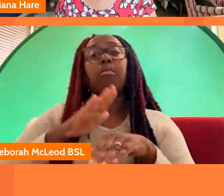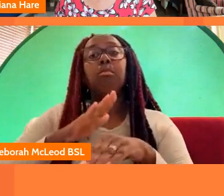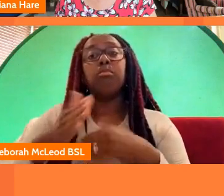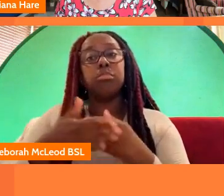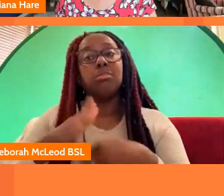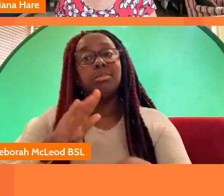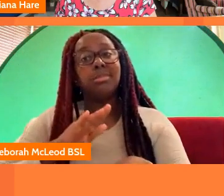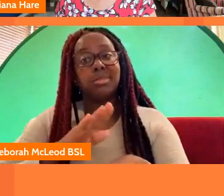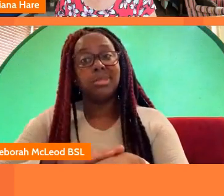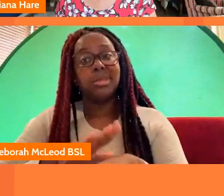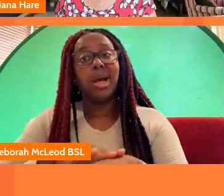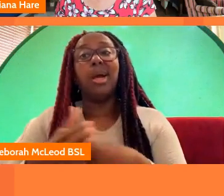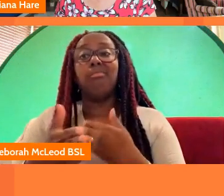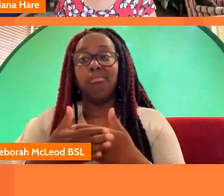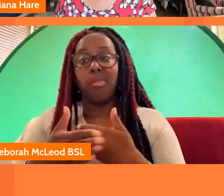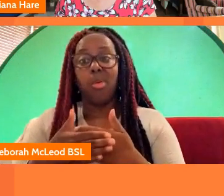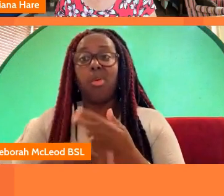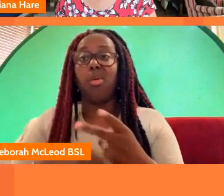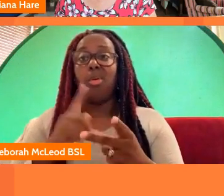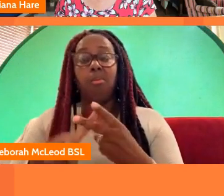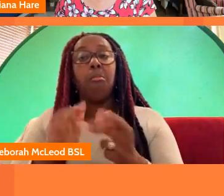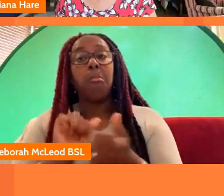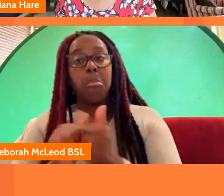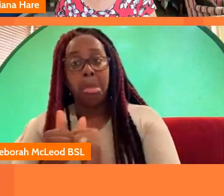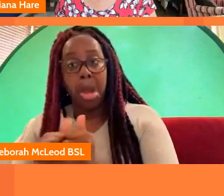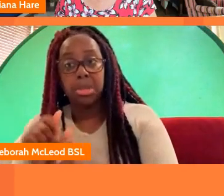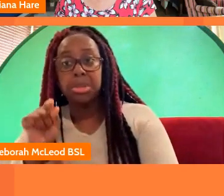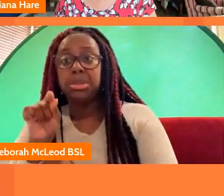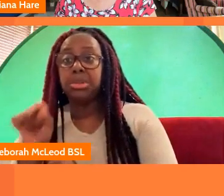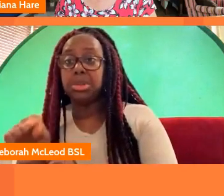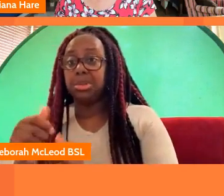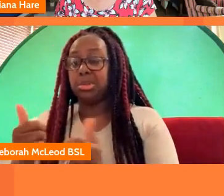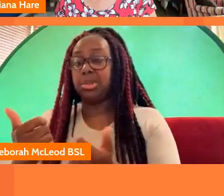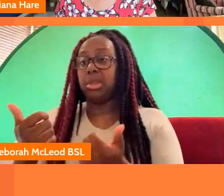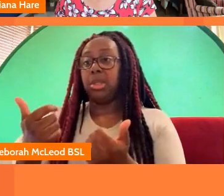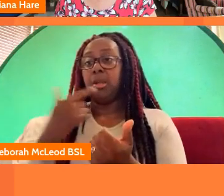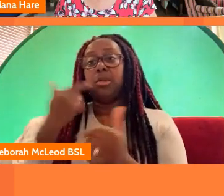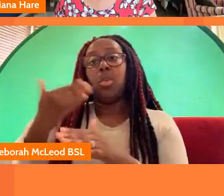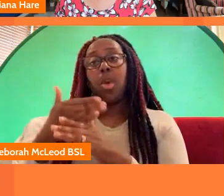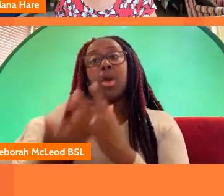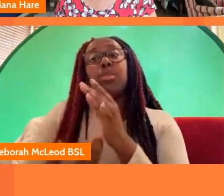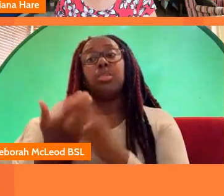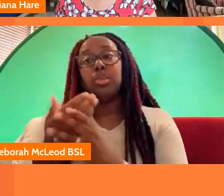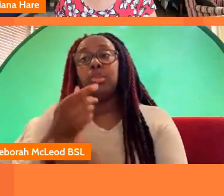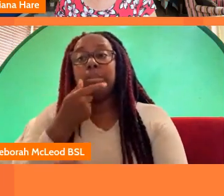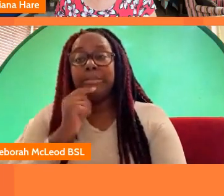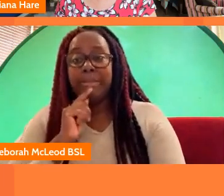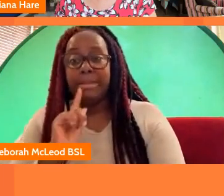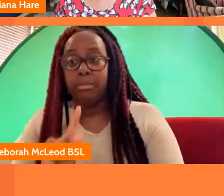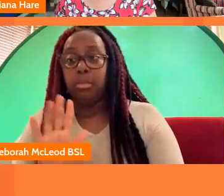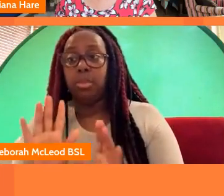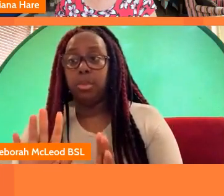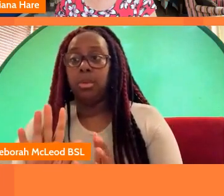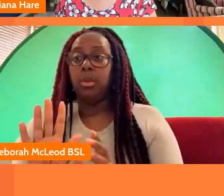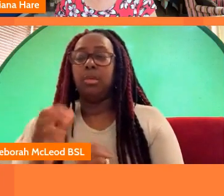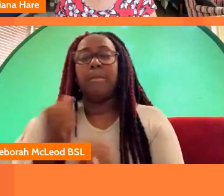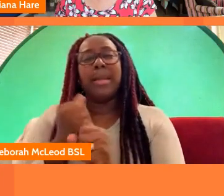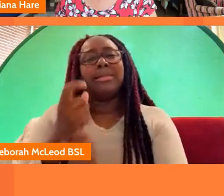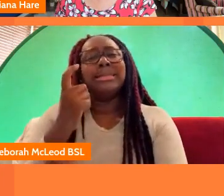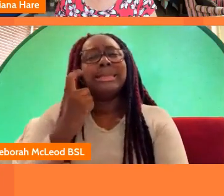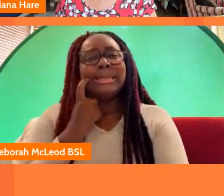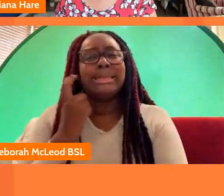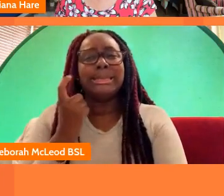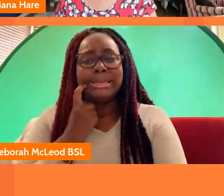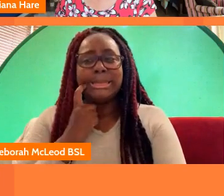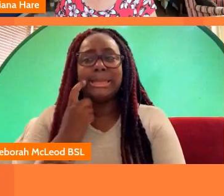and is going to need partners who um know how to work with new talent we want to make it as easy as possible